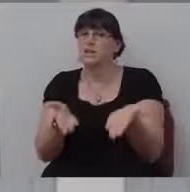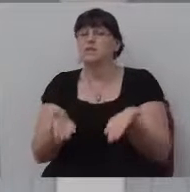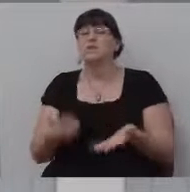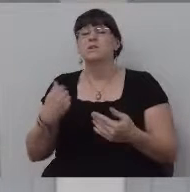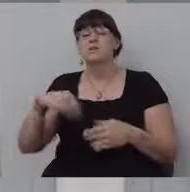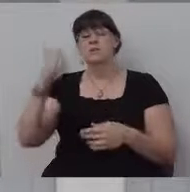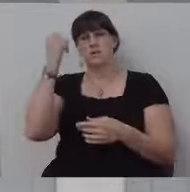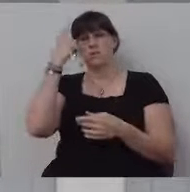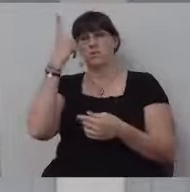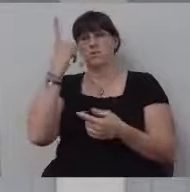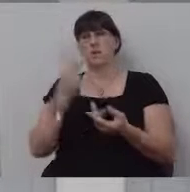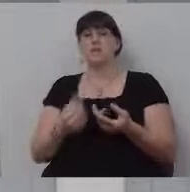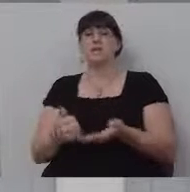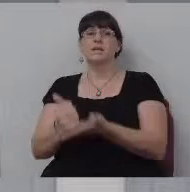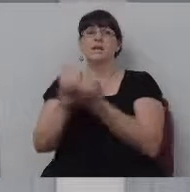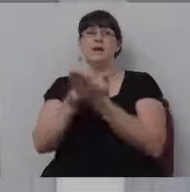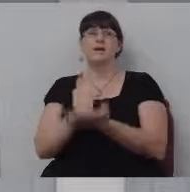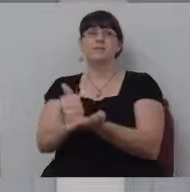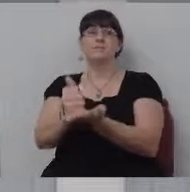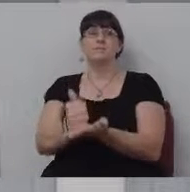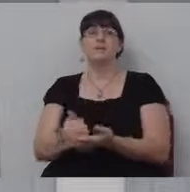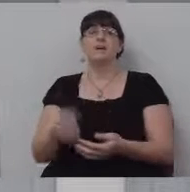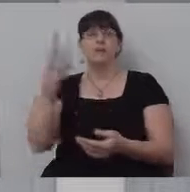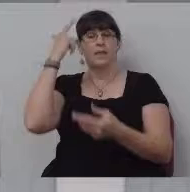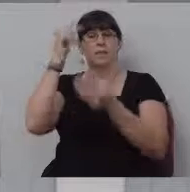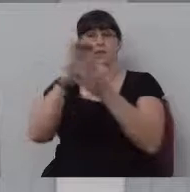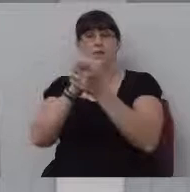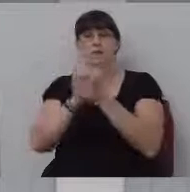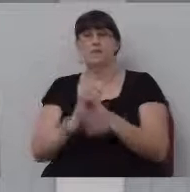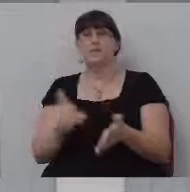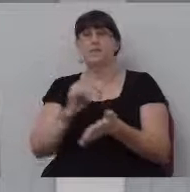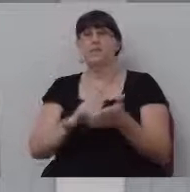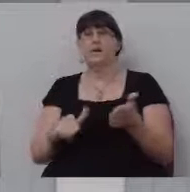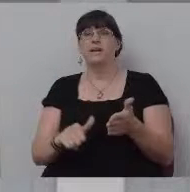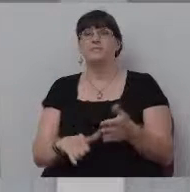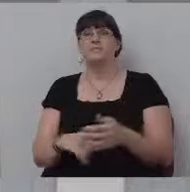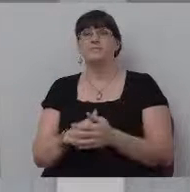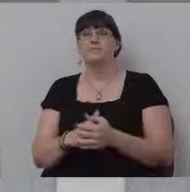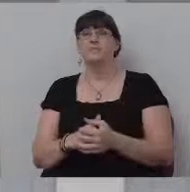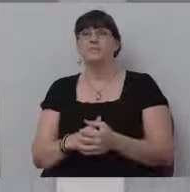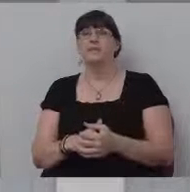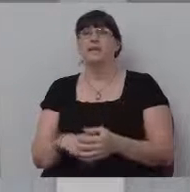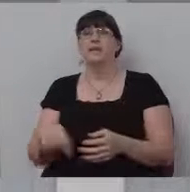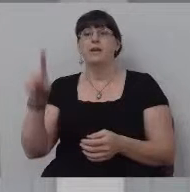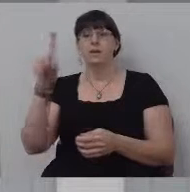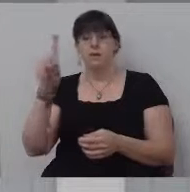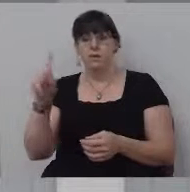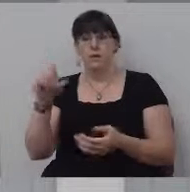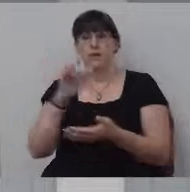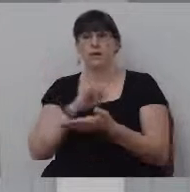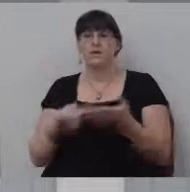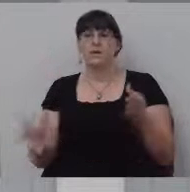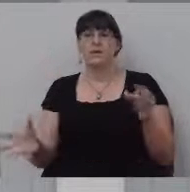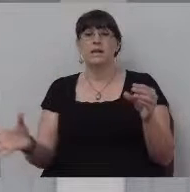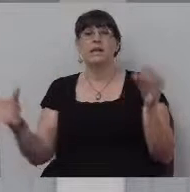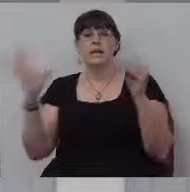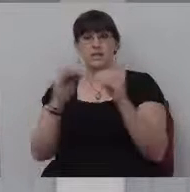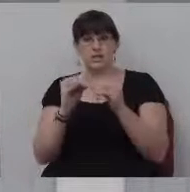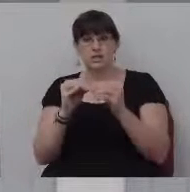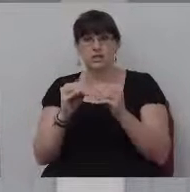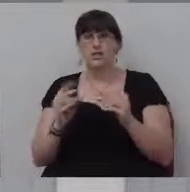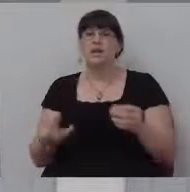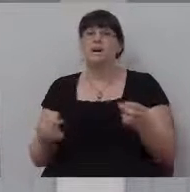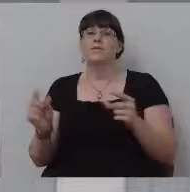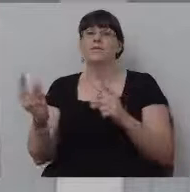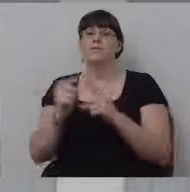us understanding to help us to understand. They believe that the context and rendering the text required the addition of these words to